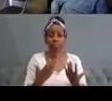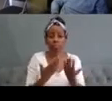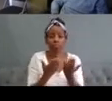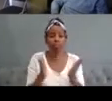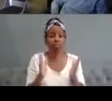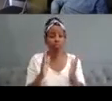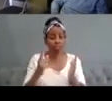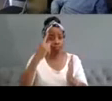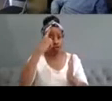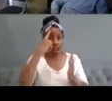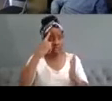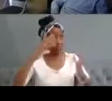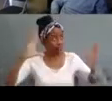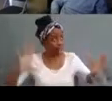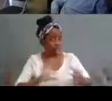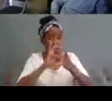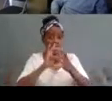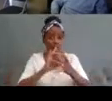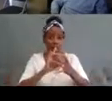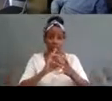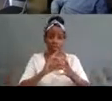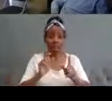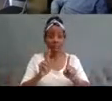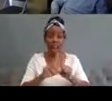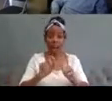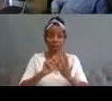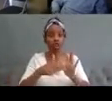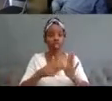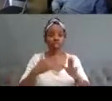as a neurodiverse collective like project artworks for example